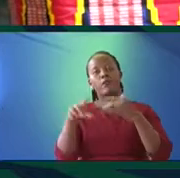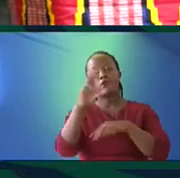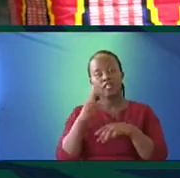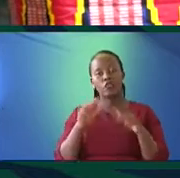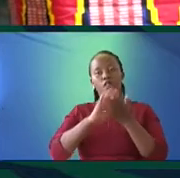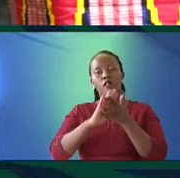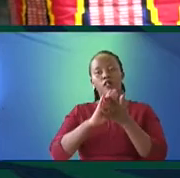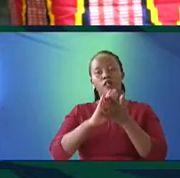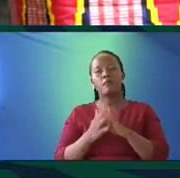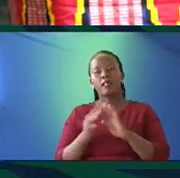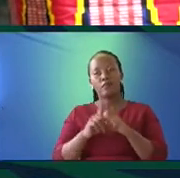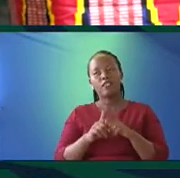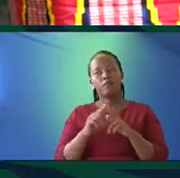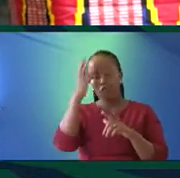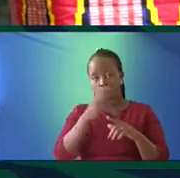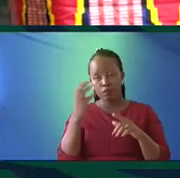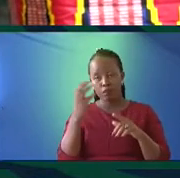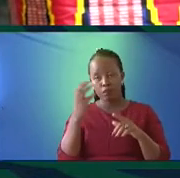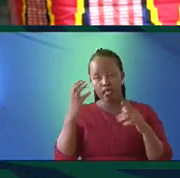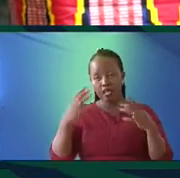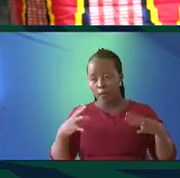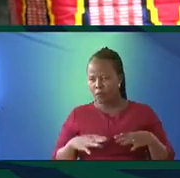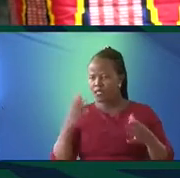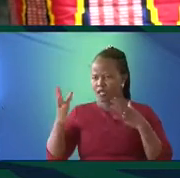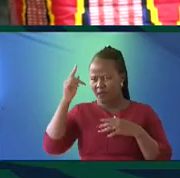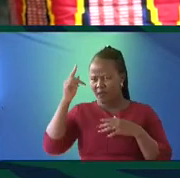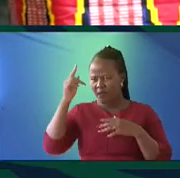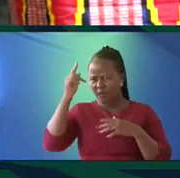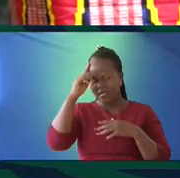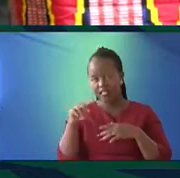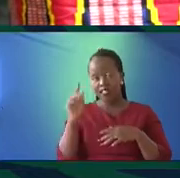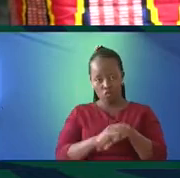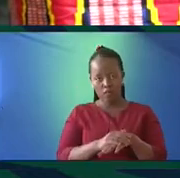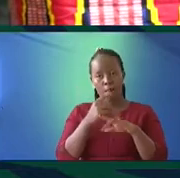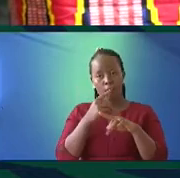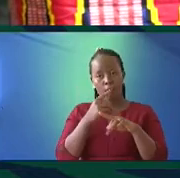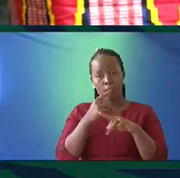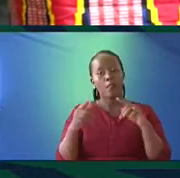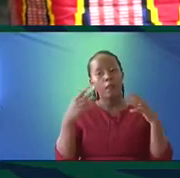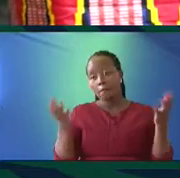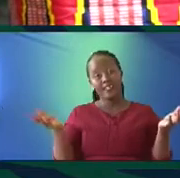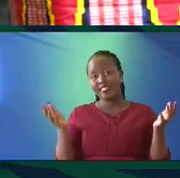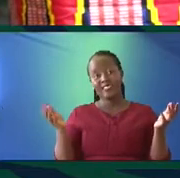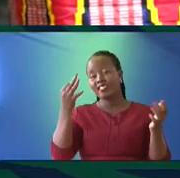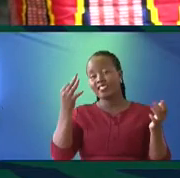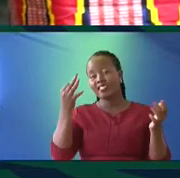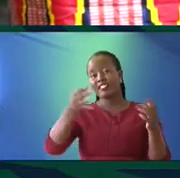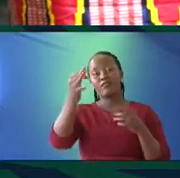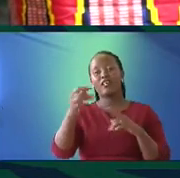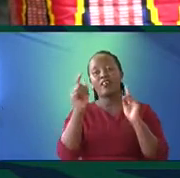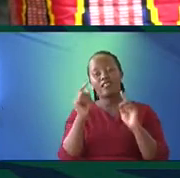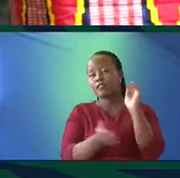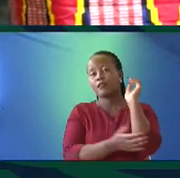can become like Europeans. Well, it may sound very, very sensible, but in the long term, this is as bad